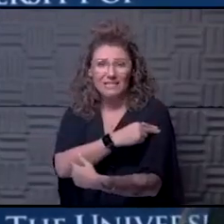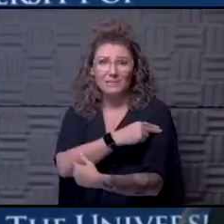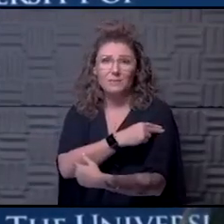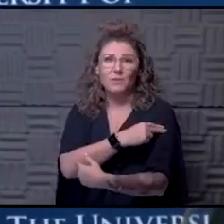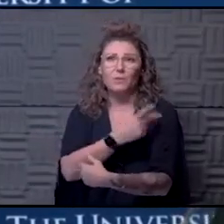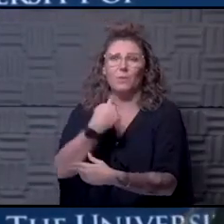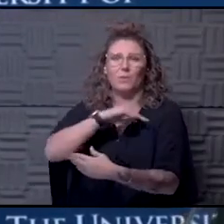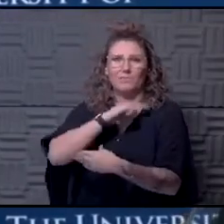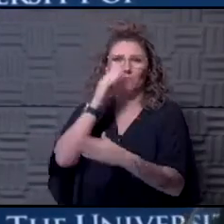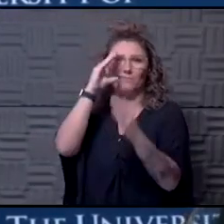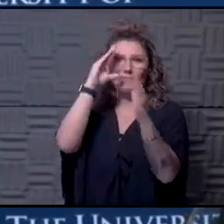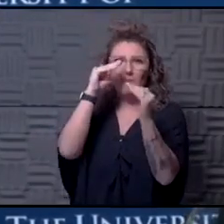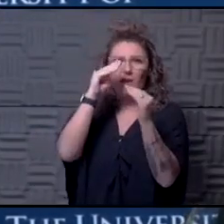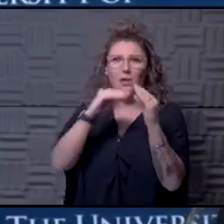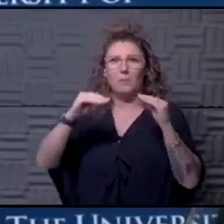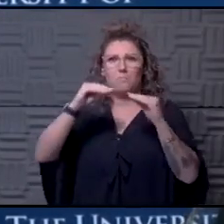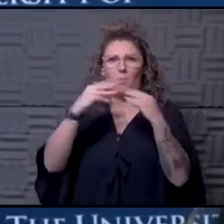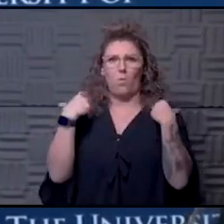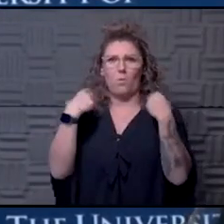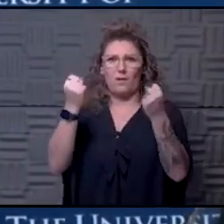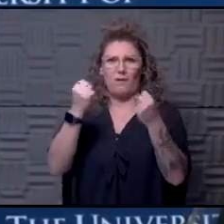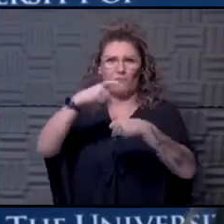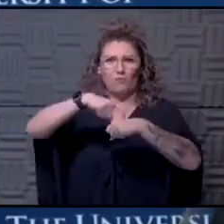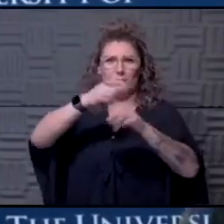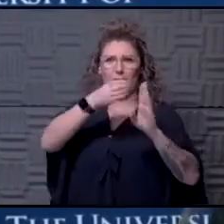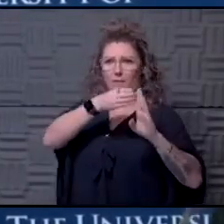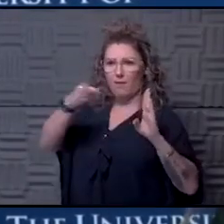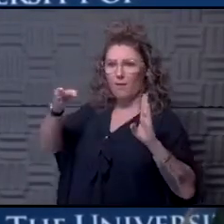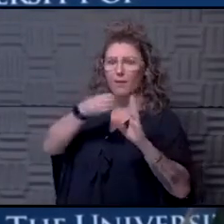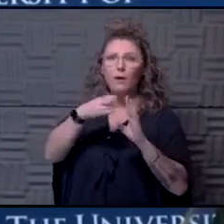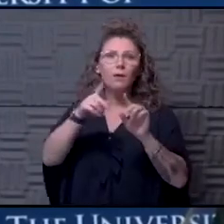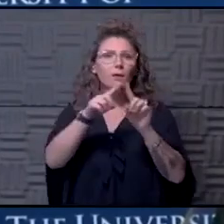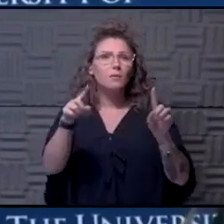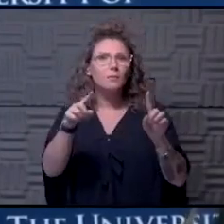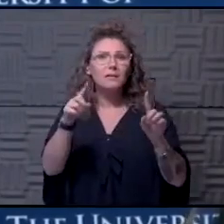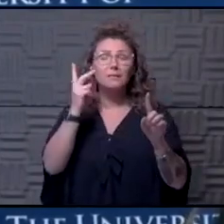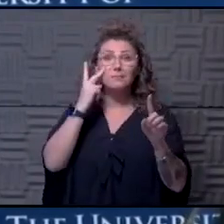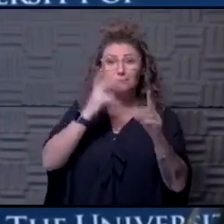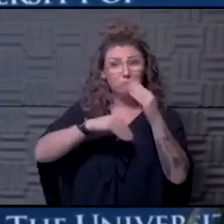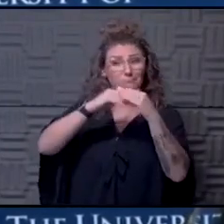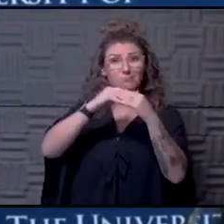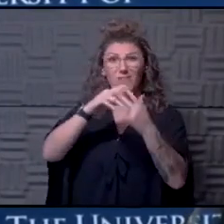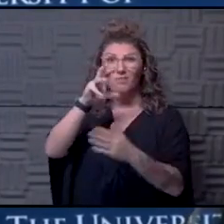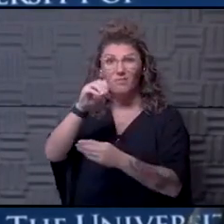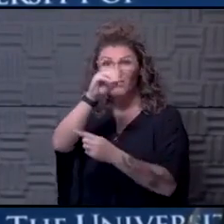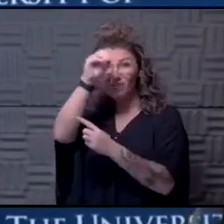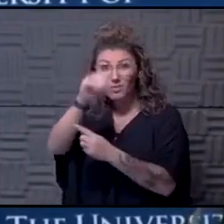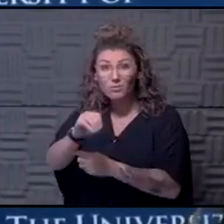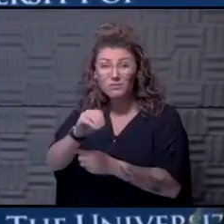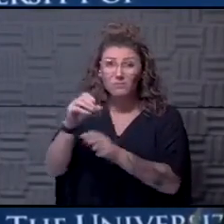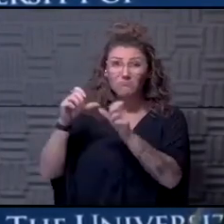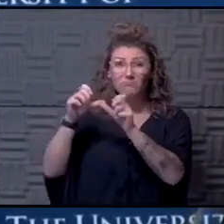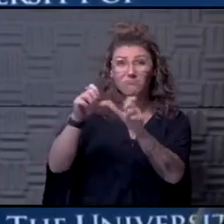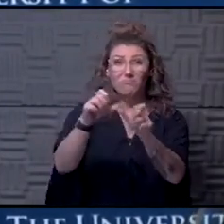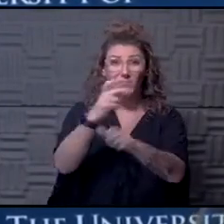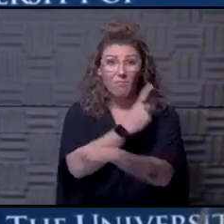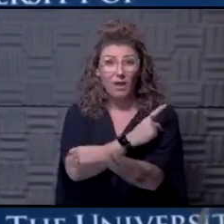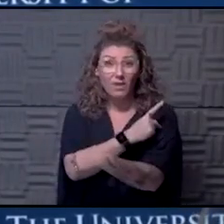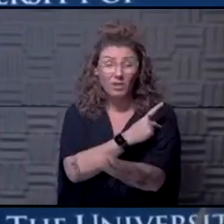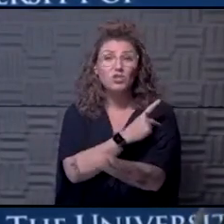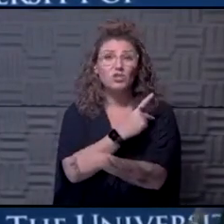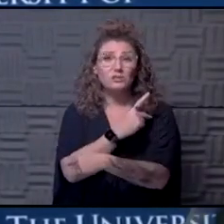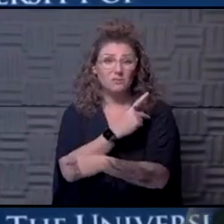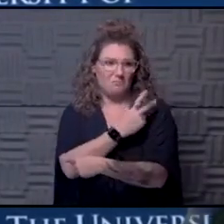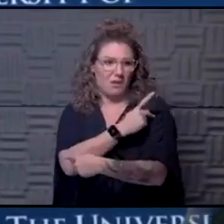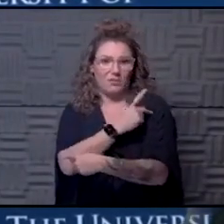maybe expect them to have a longer recovery period time, but we're seeing too, that up to 50% of these long hauler patients are patients